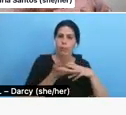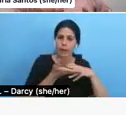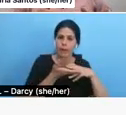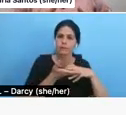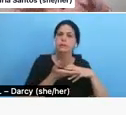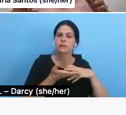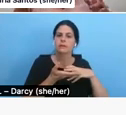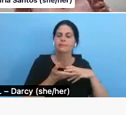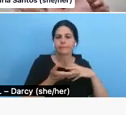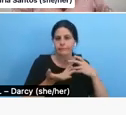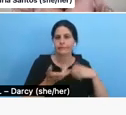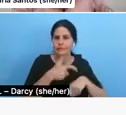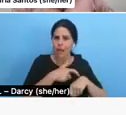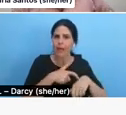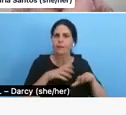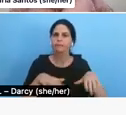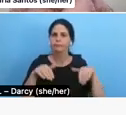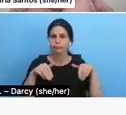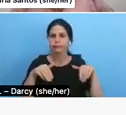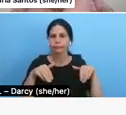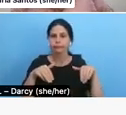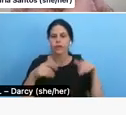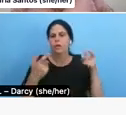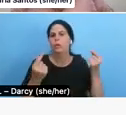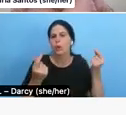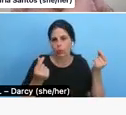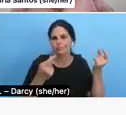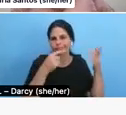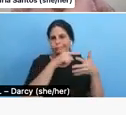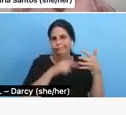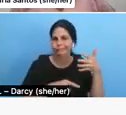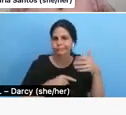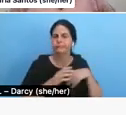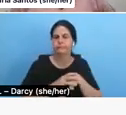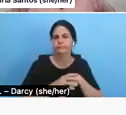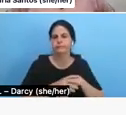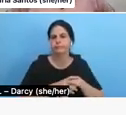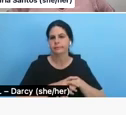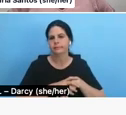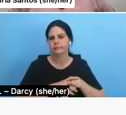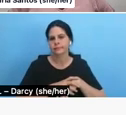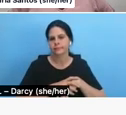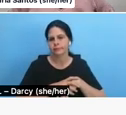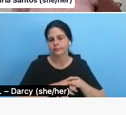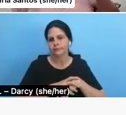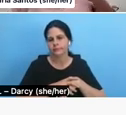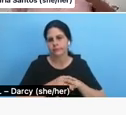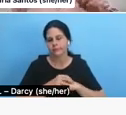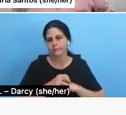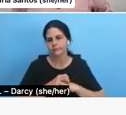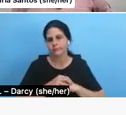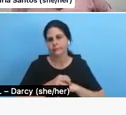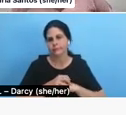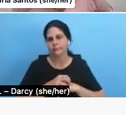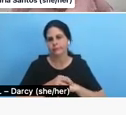be doing these, um, downtime tasks, so to speak. All right. So, um, once we're done